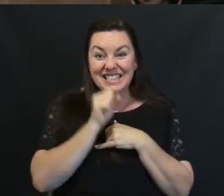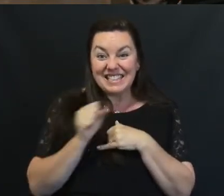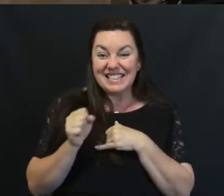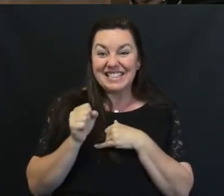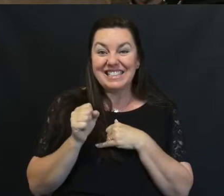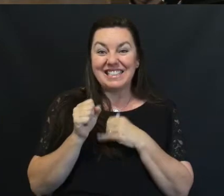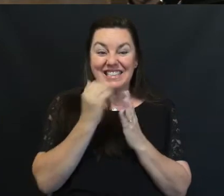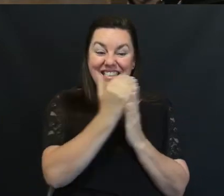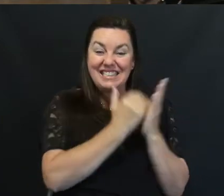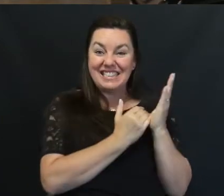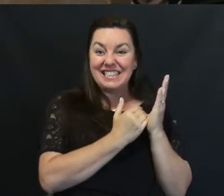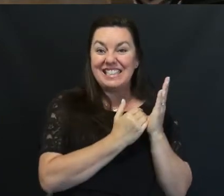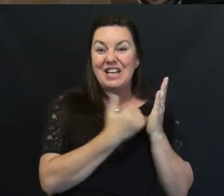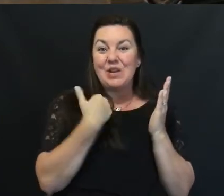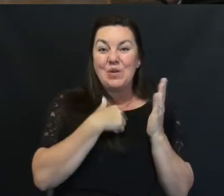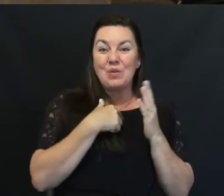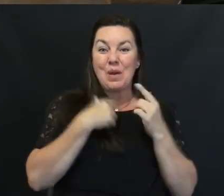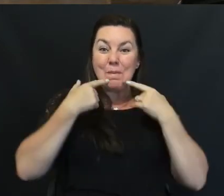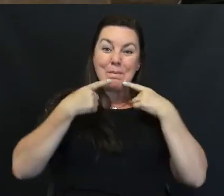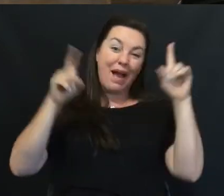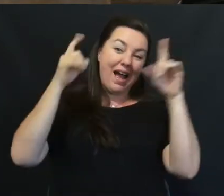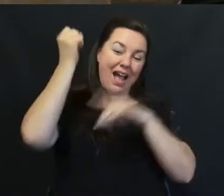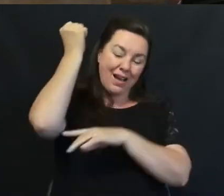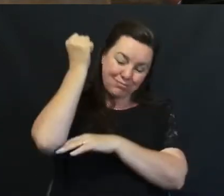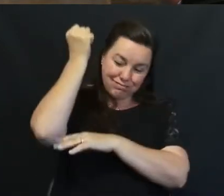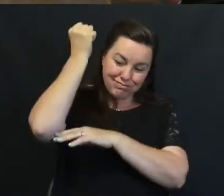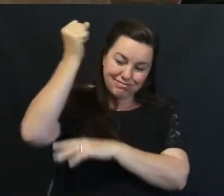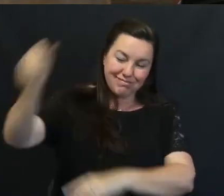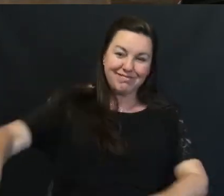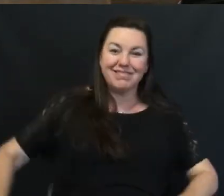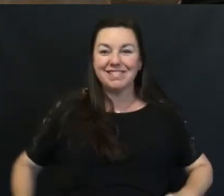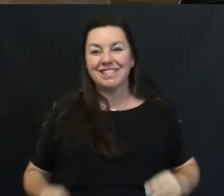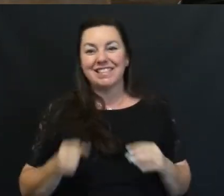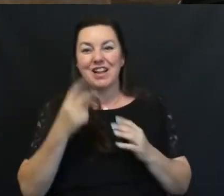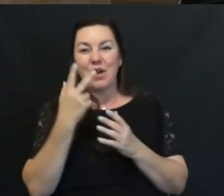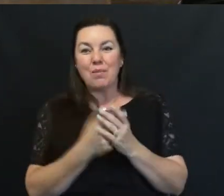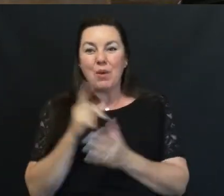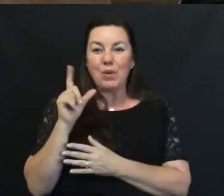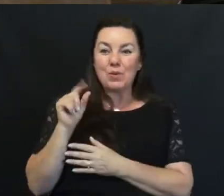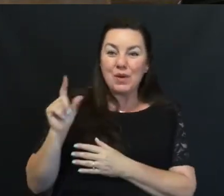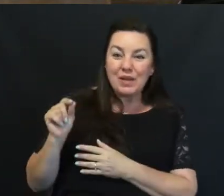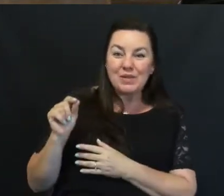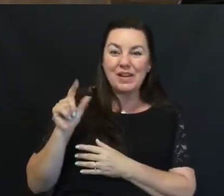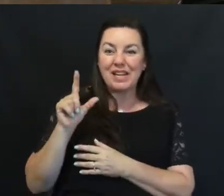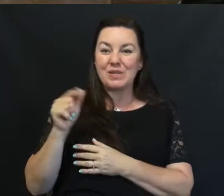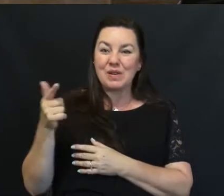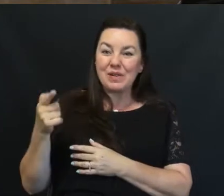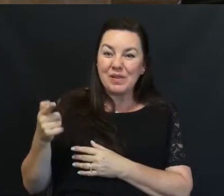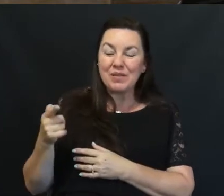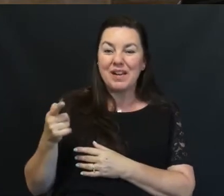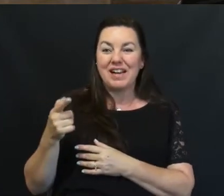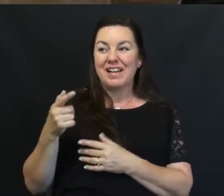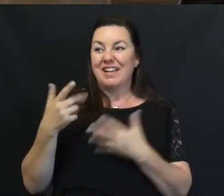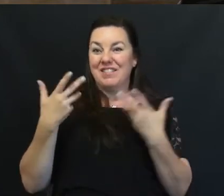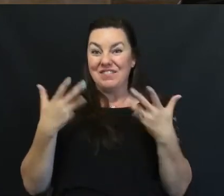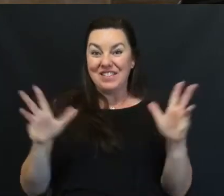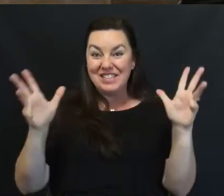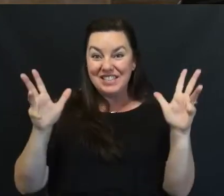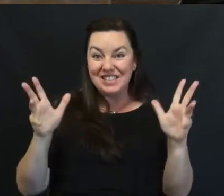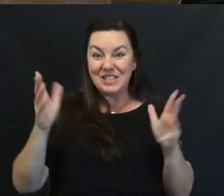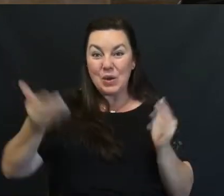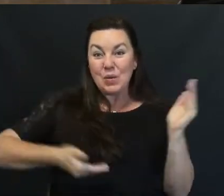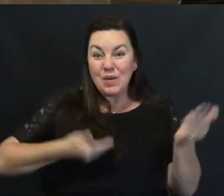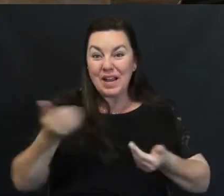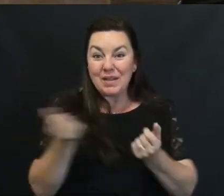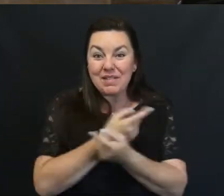series in the season? We made it. We made it both in 2020 and 2021. Welcome to